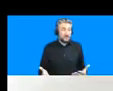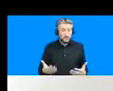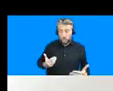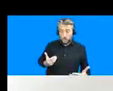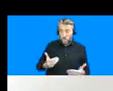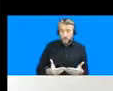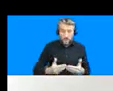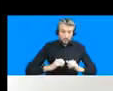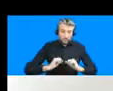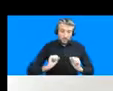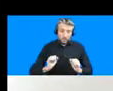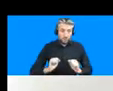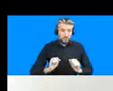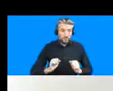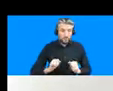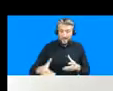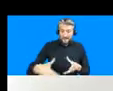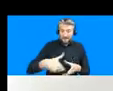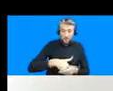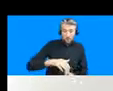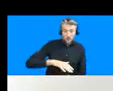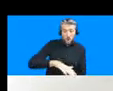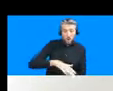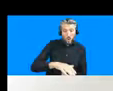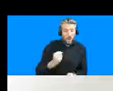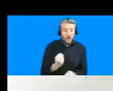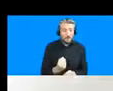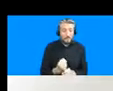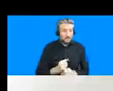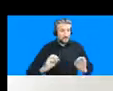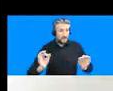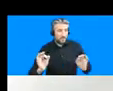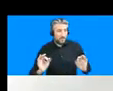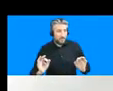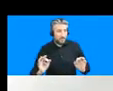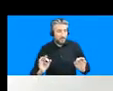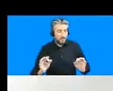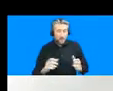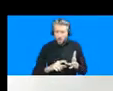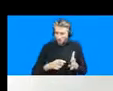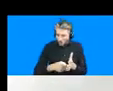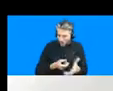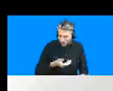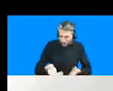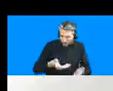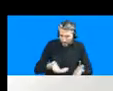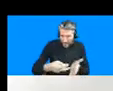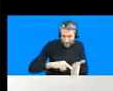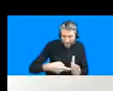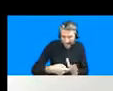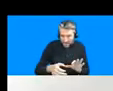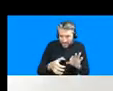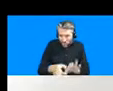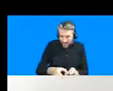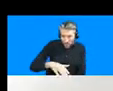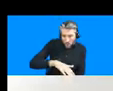local government systems or any form of participatory participatory planning at the community levels uh to encourage uh you know